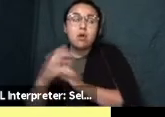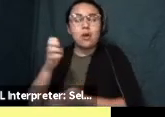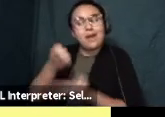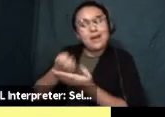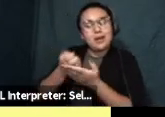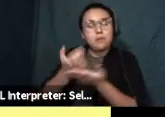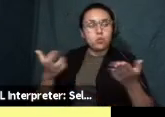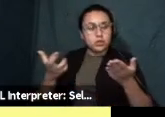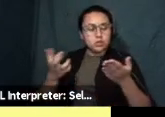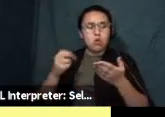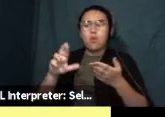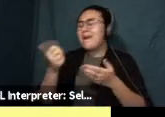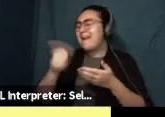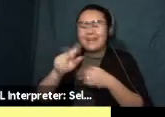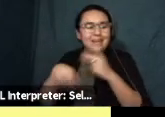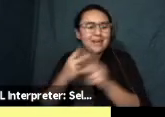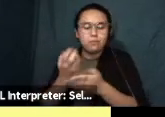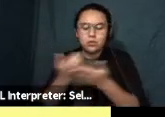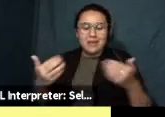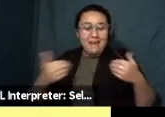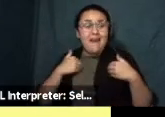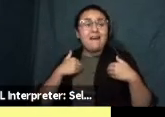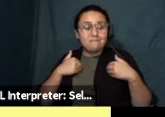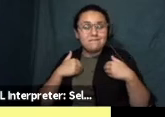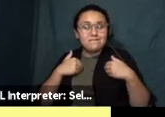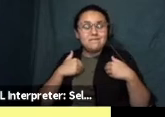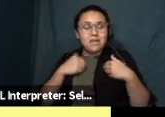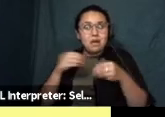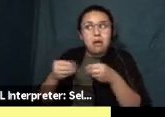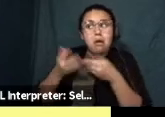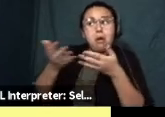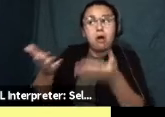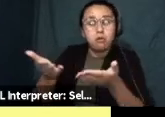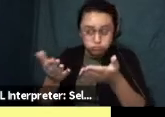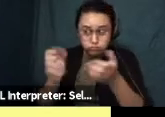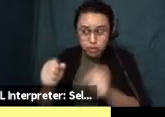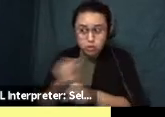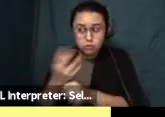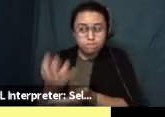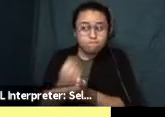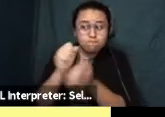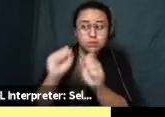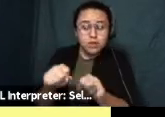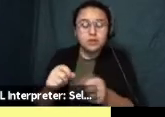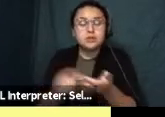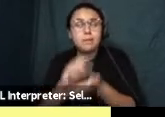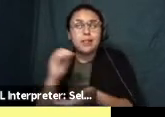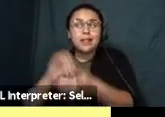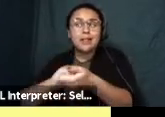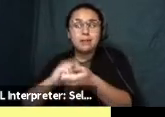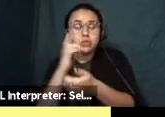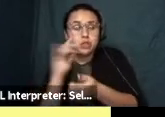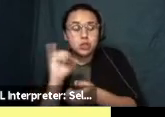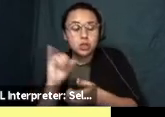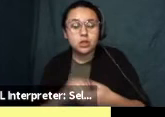resources or any sort of resources I have I make them available to them and sometimes these collaborations are like